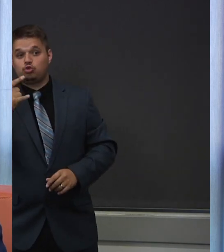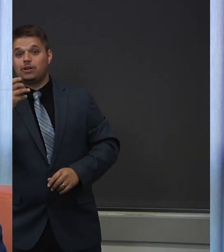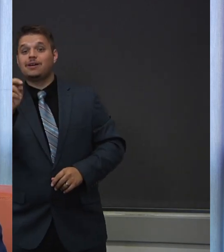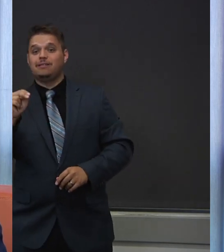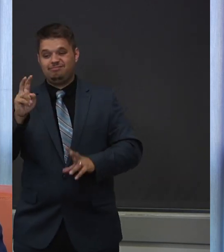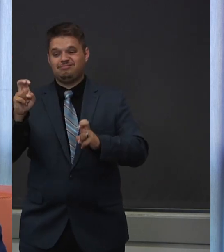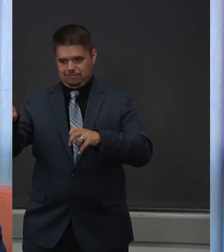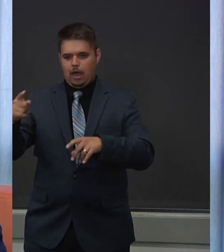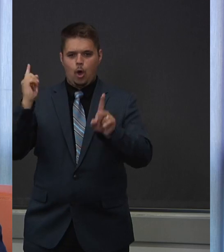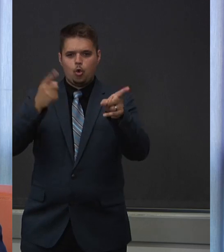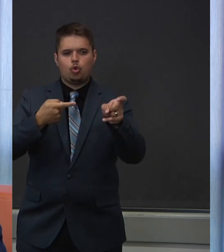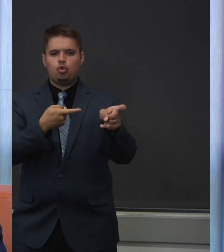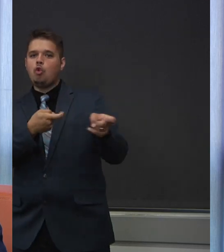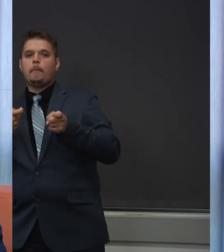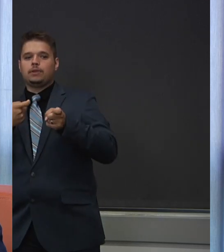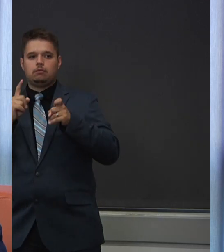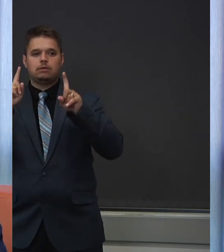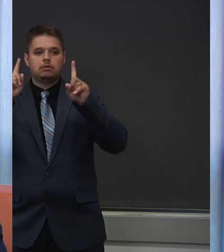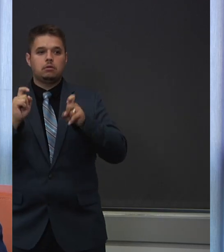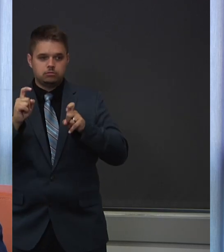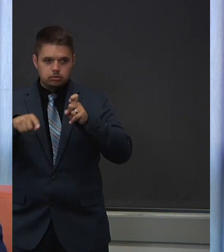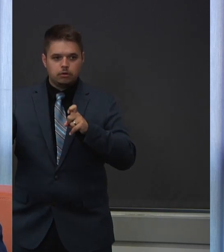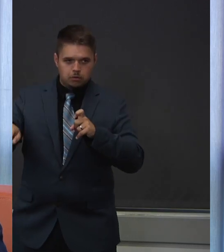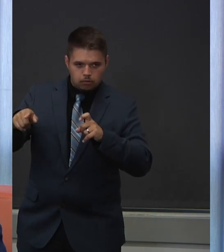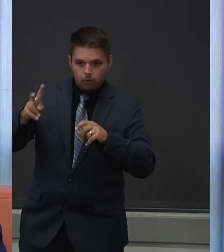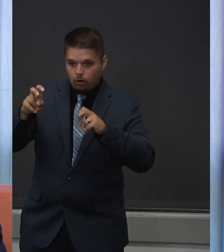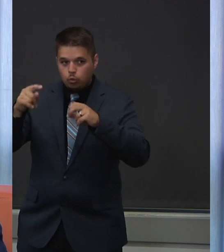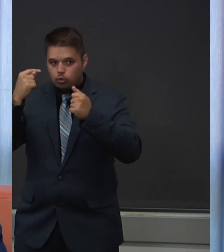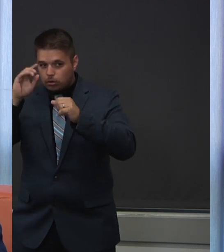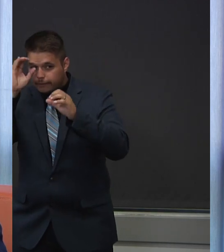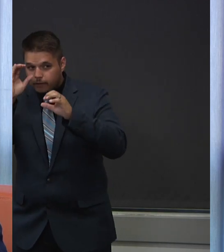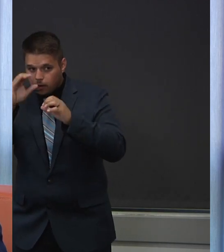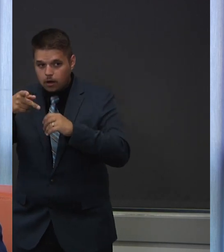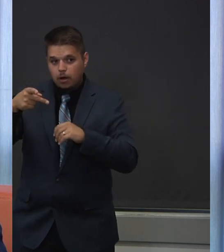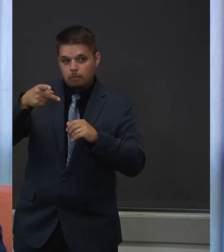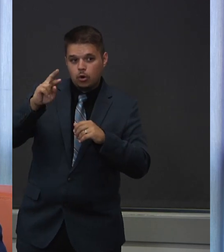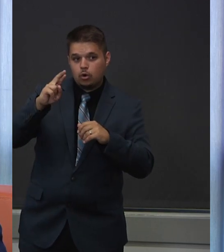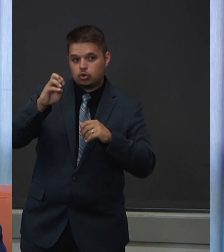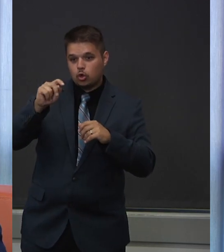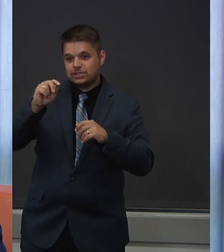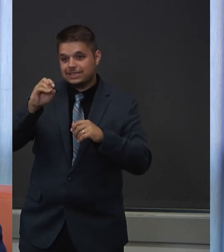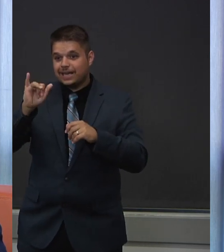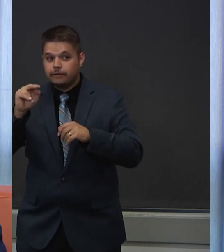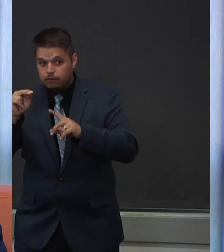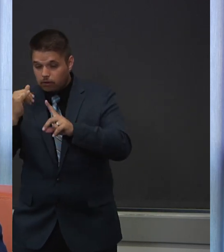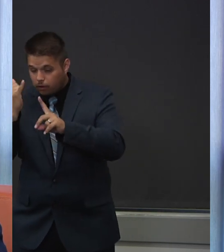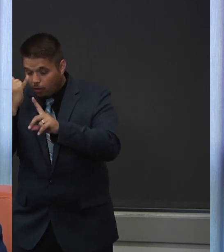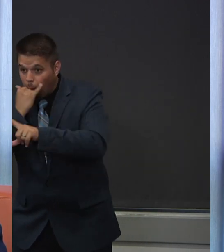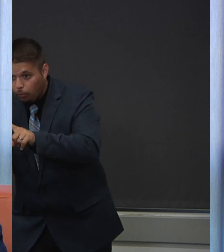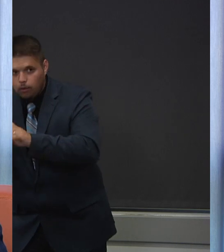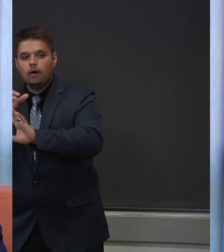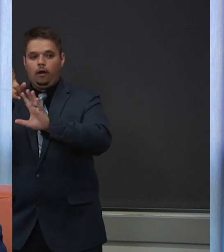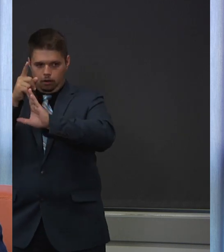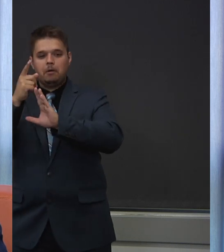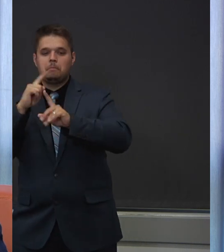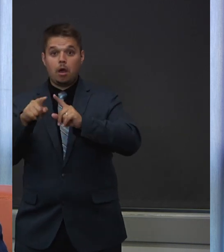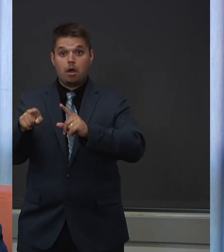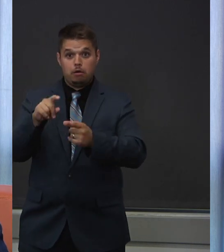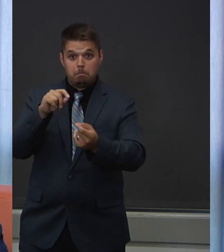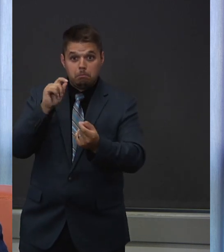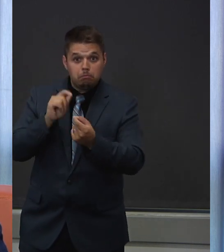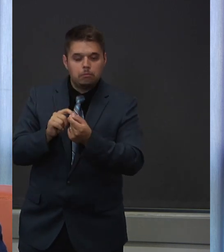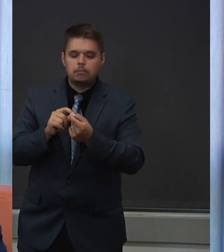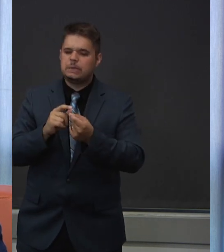part of a virus or a protein produced by a virus. They're rapid, but they're not as sensitive. So the accuracy of those is going to be a little bit lower,